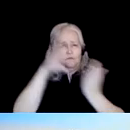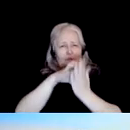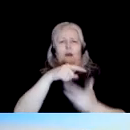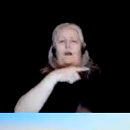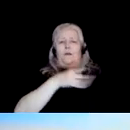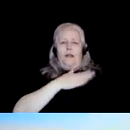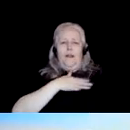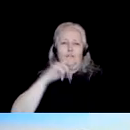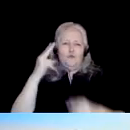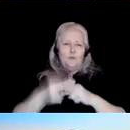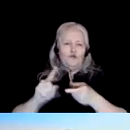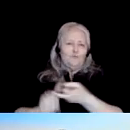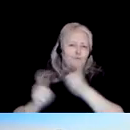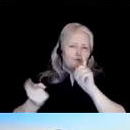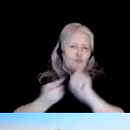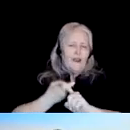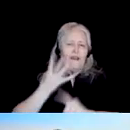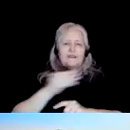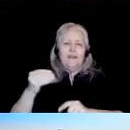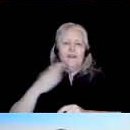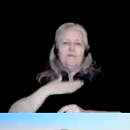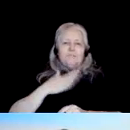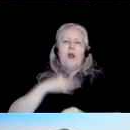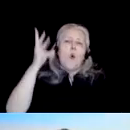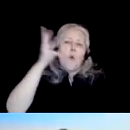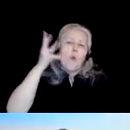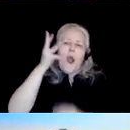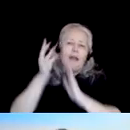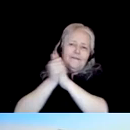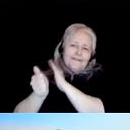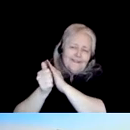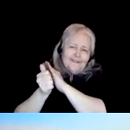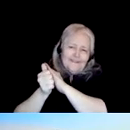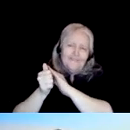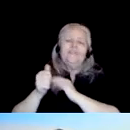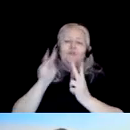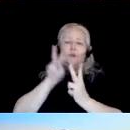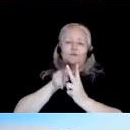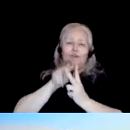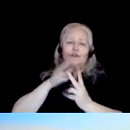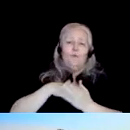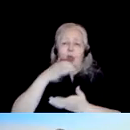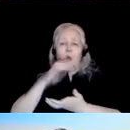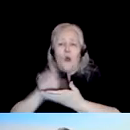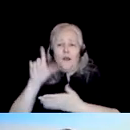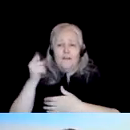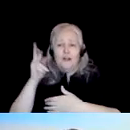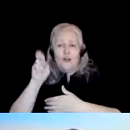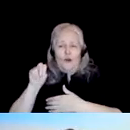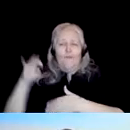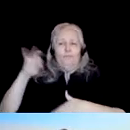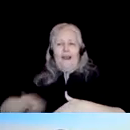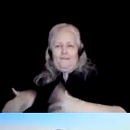to friendship and to my sommeliering, at least two areas where my wife Lauren has been able to benefit.